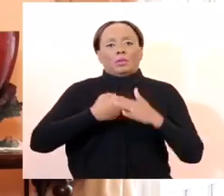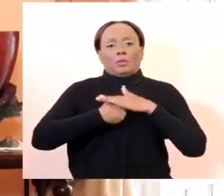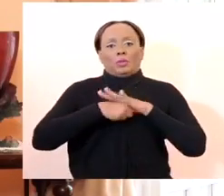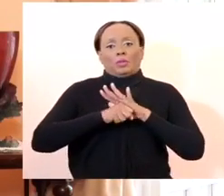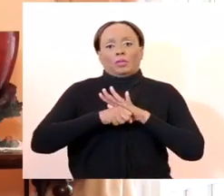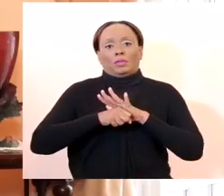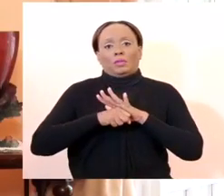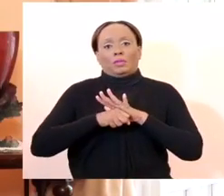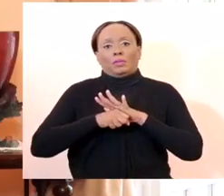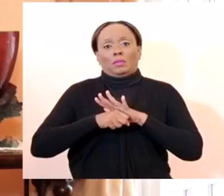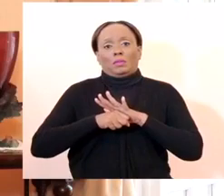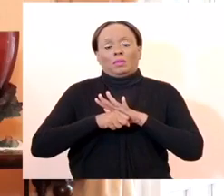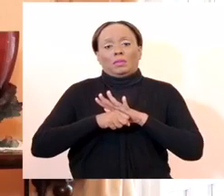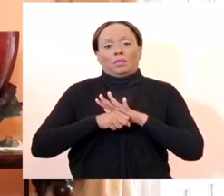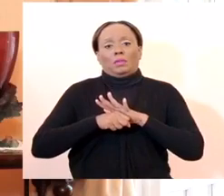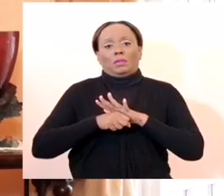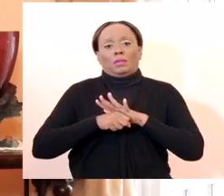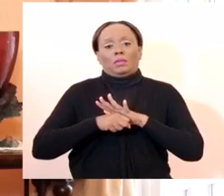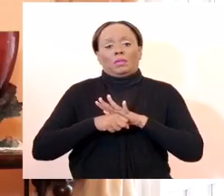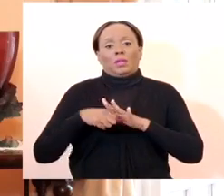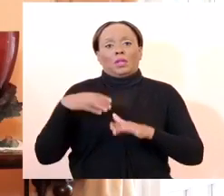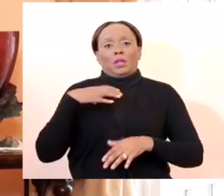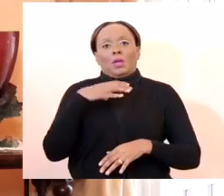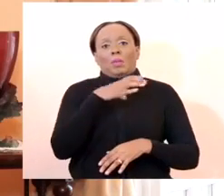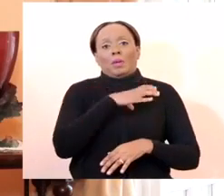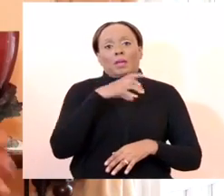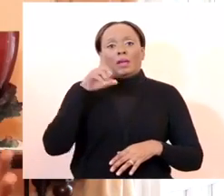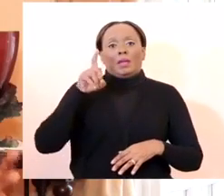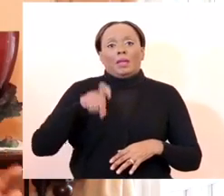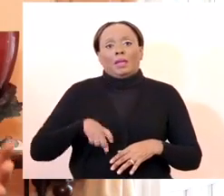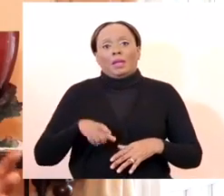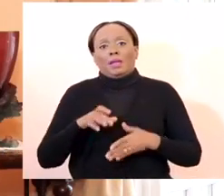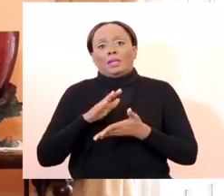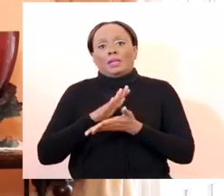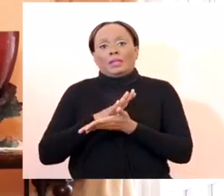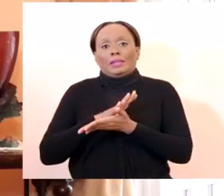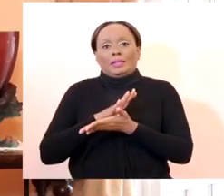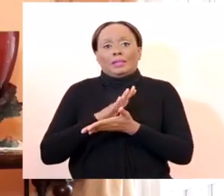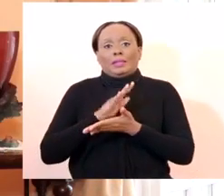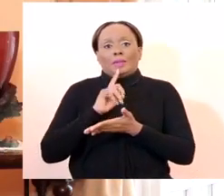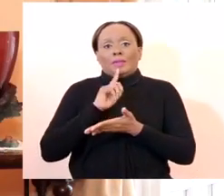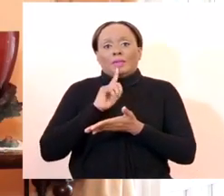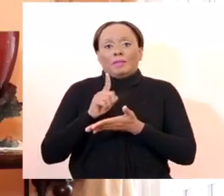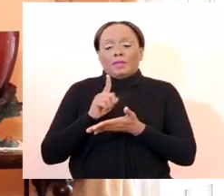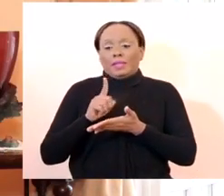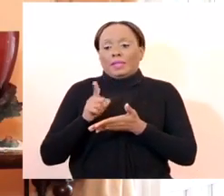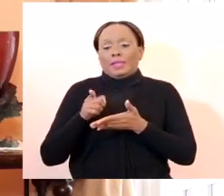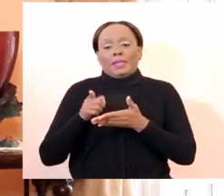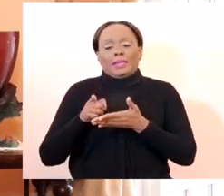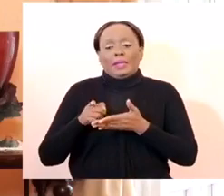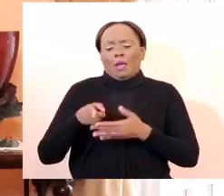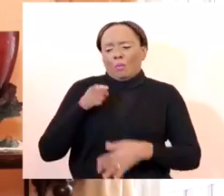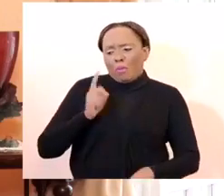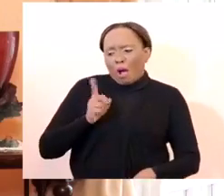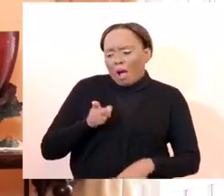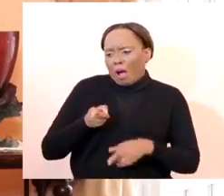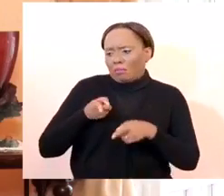of Fairchild Street yesterday simply because of the large number of people who were gathered in that district